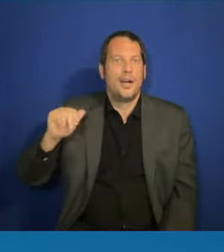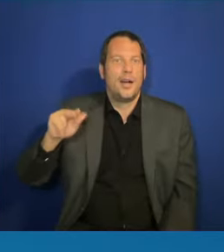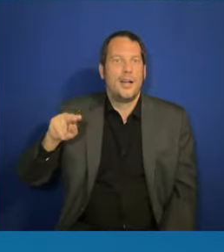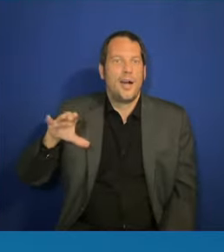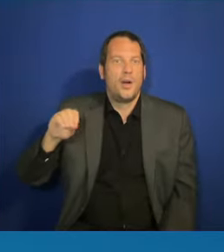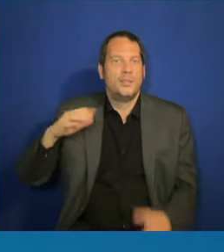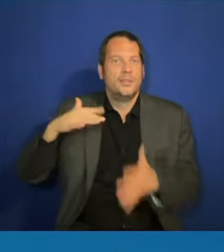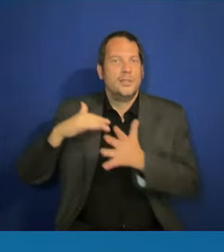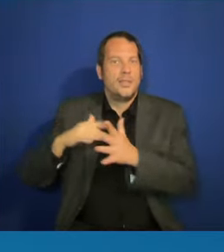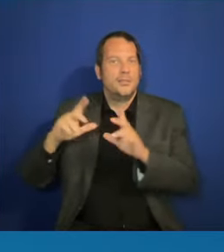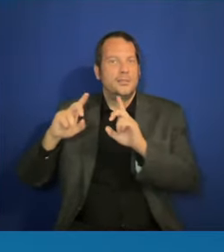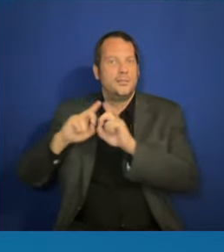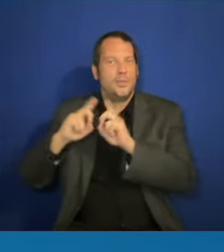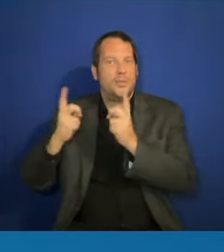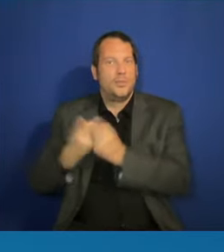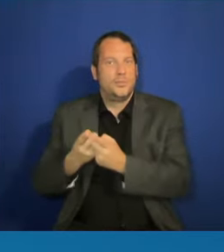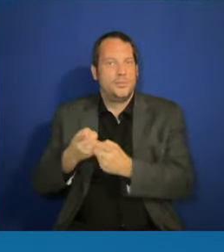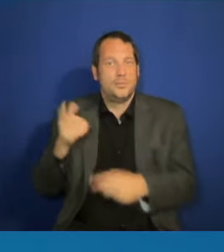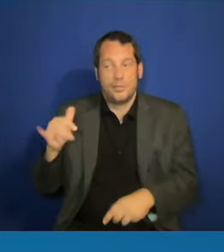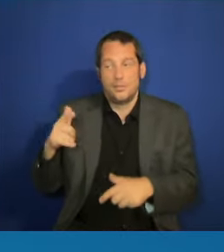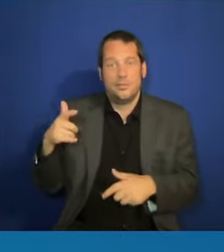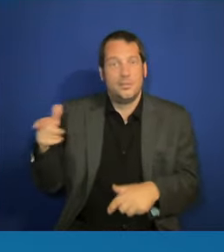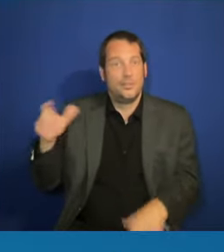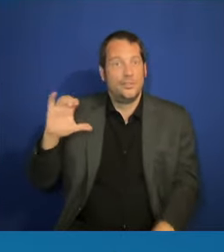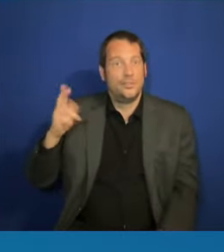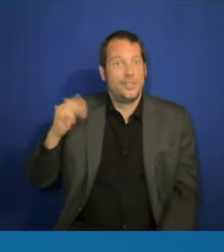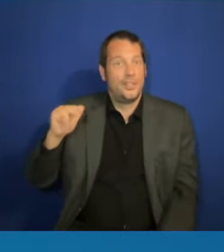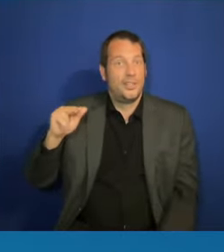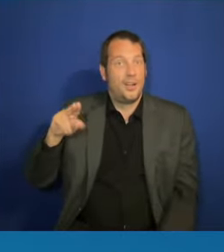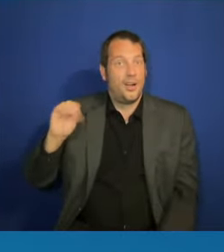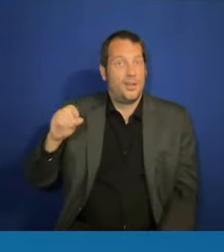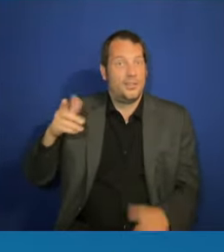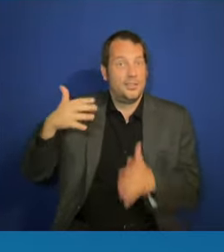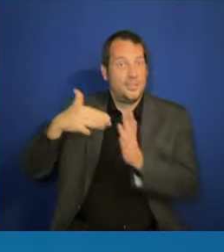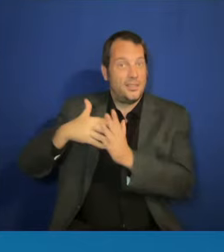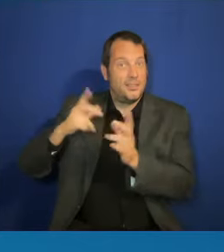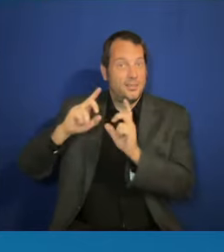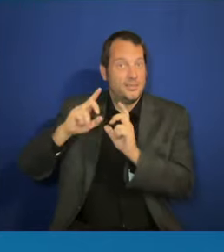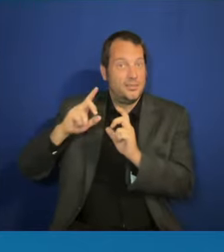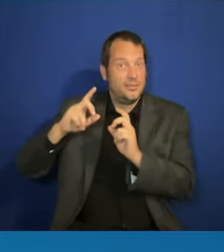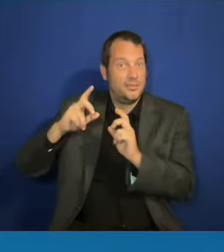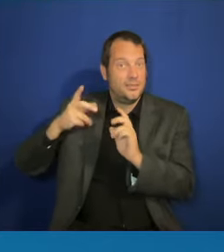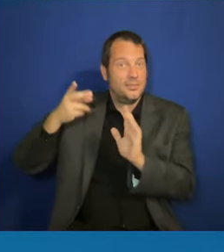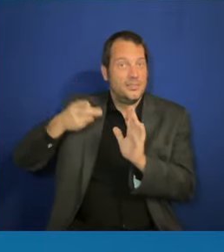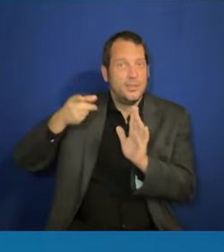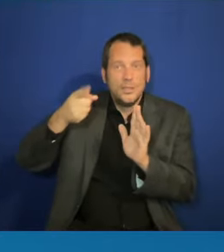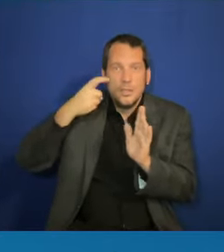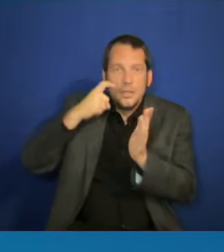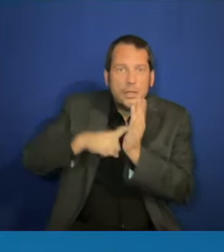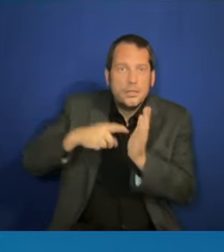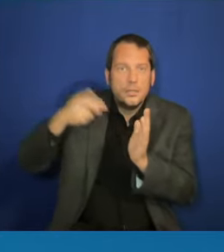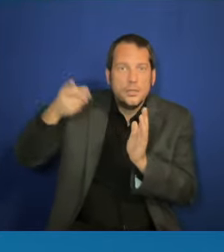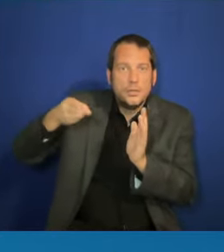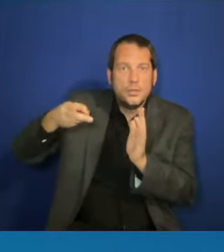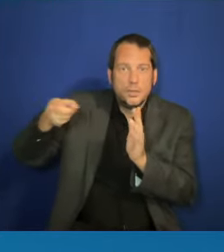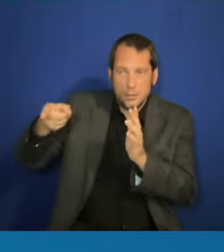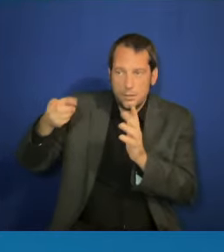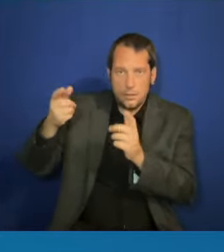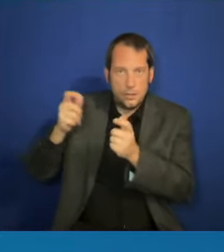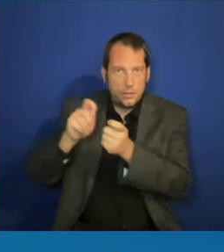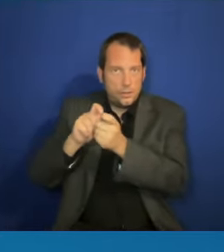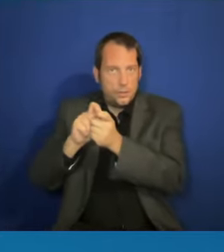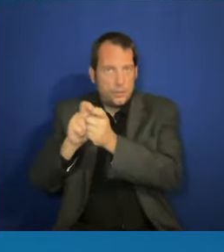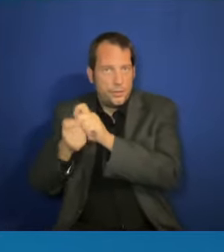because it was, and they've since renamed it Latino Studies. But early on, that, you know, and I'm a